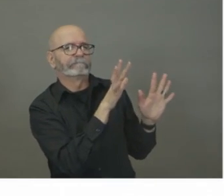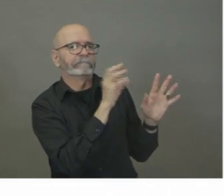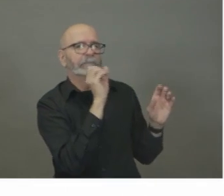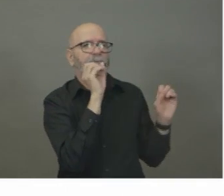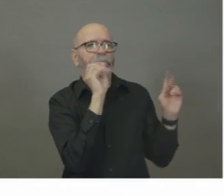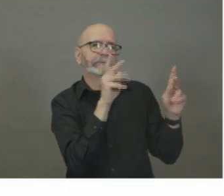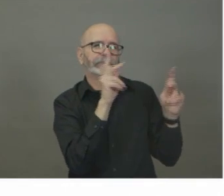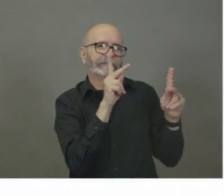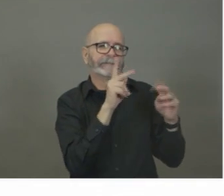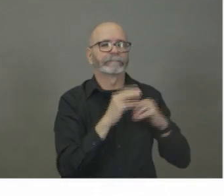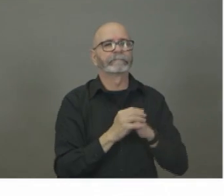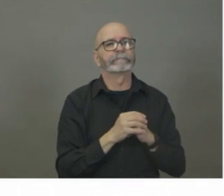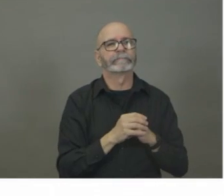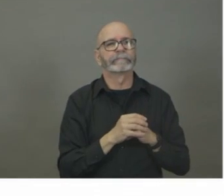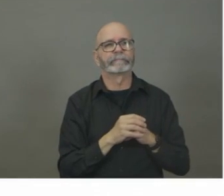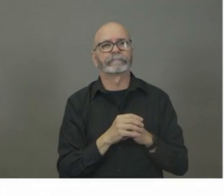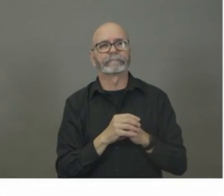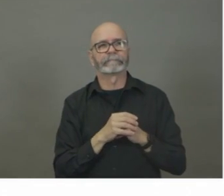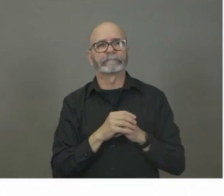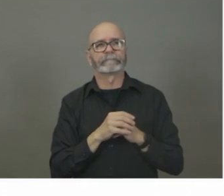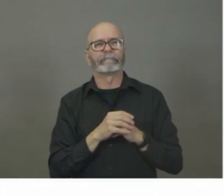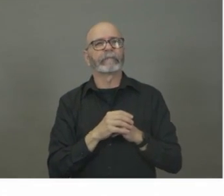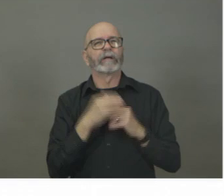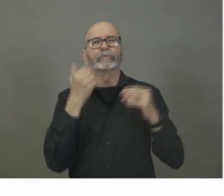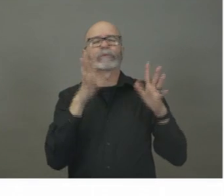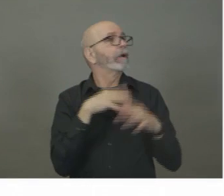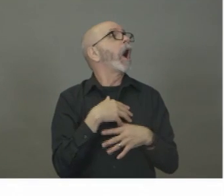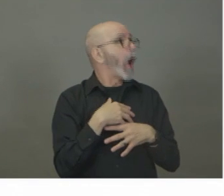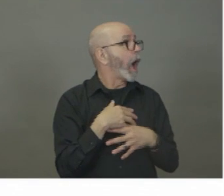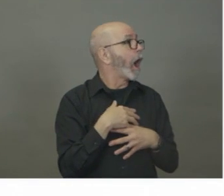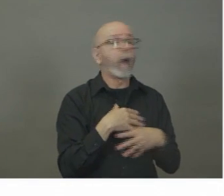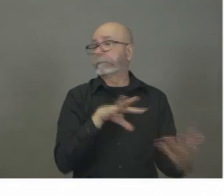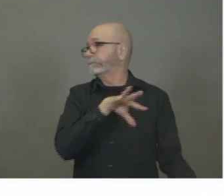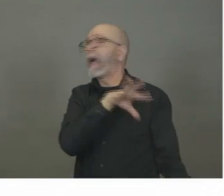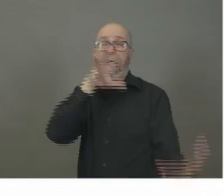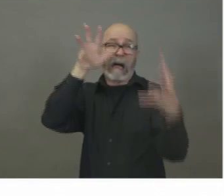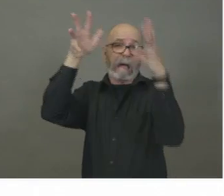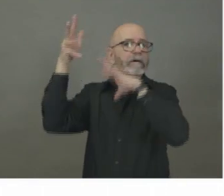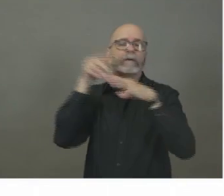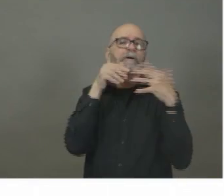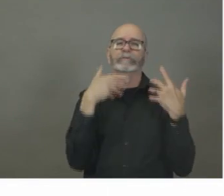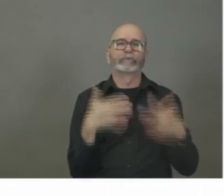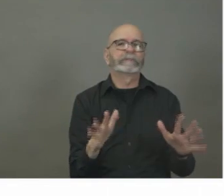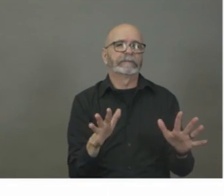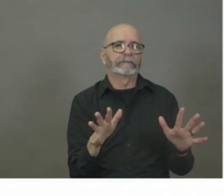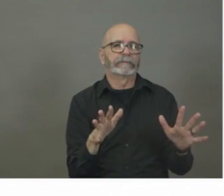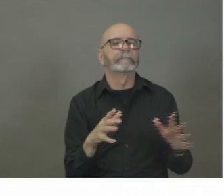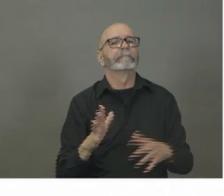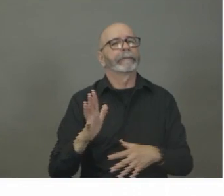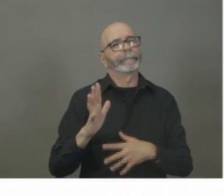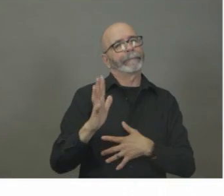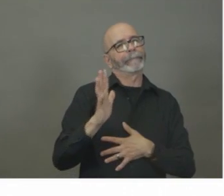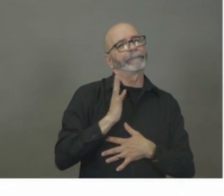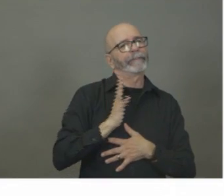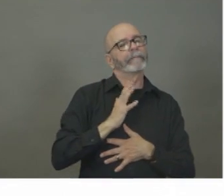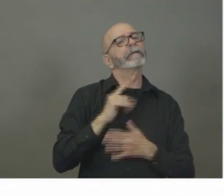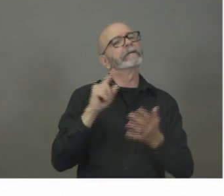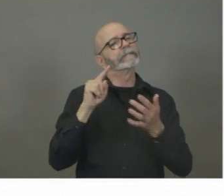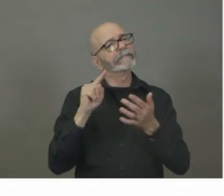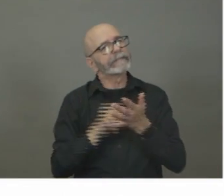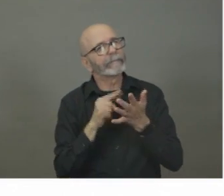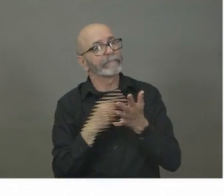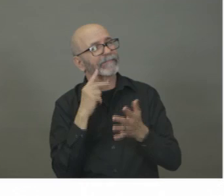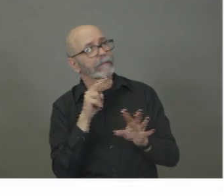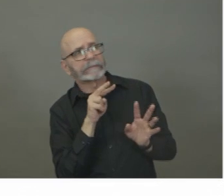not creating, uh, unnecessary social disruption. Um, also there's a lot of other factors that go into whether you close a